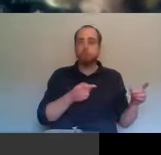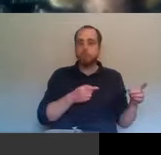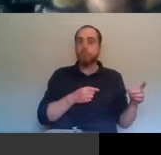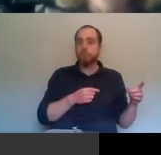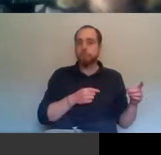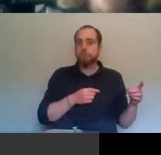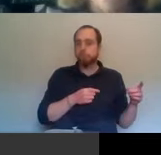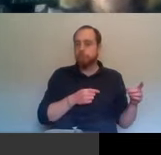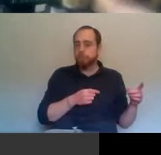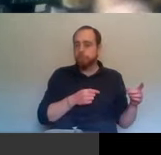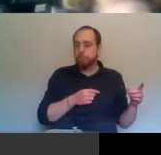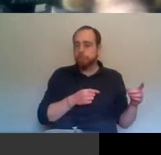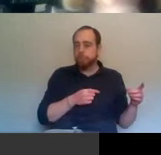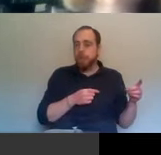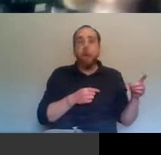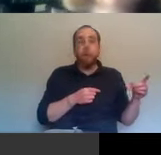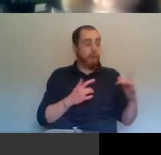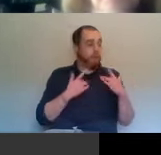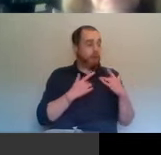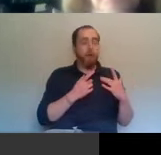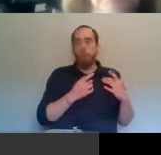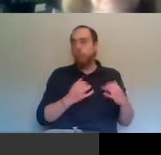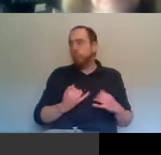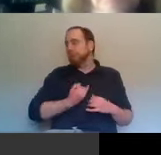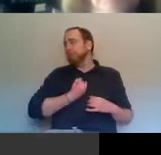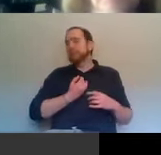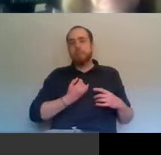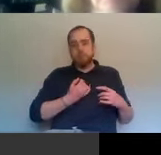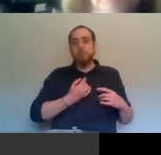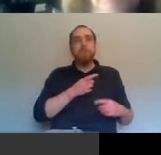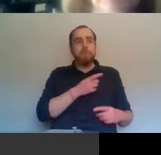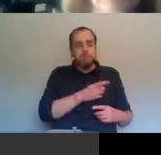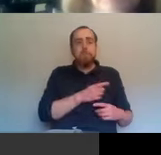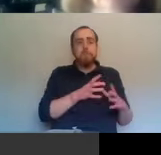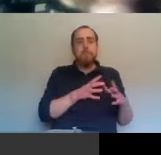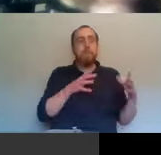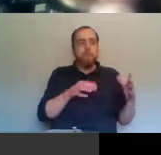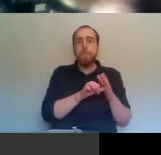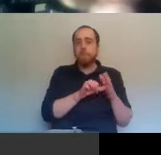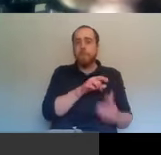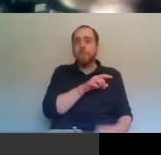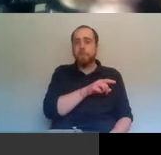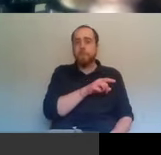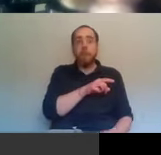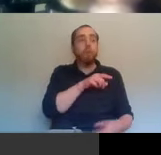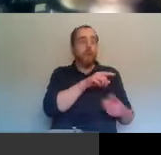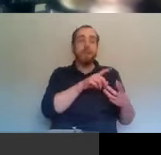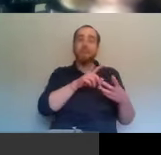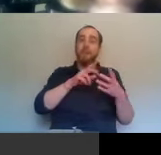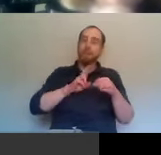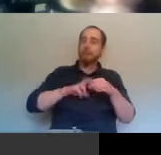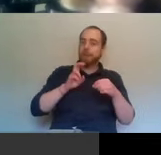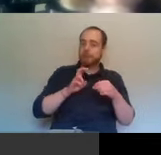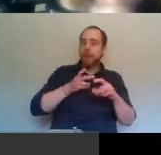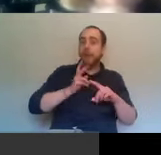as a real insult to them. It's a major, that's one of the transformative negative features of Brexit, there's no doubt about it.